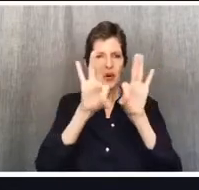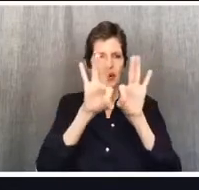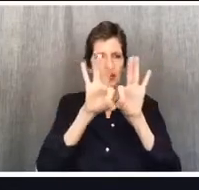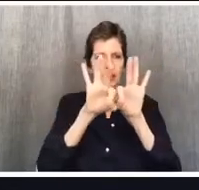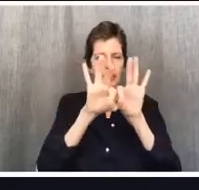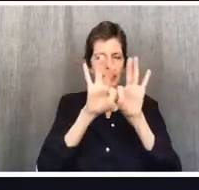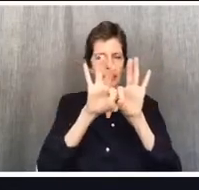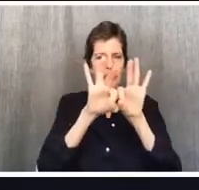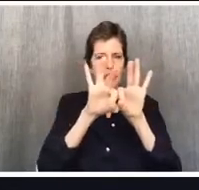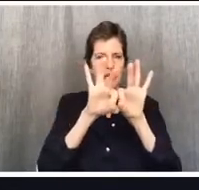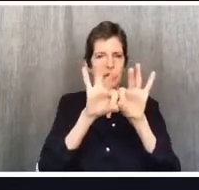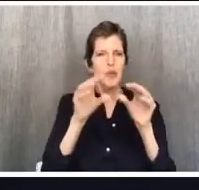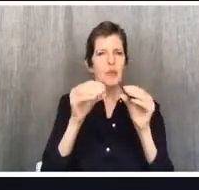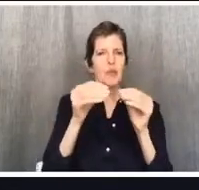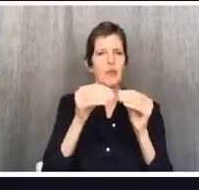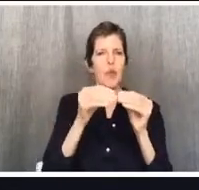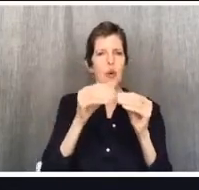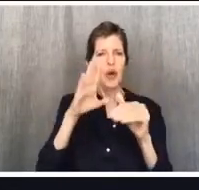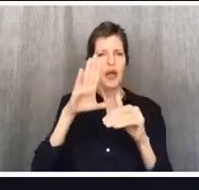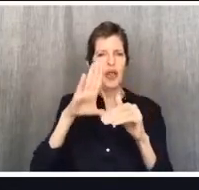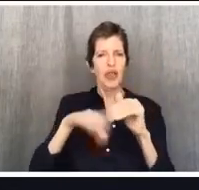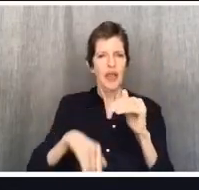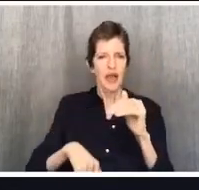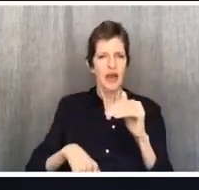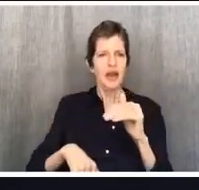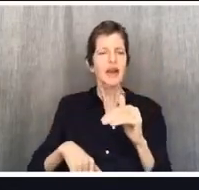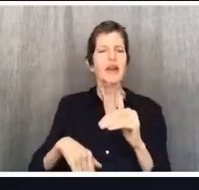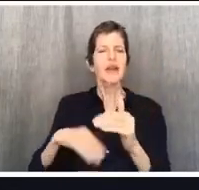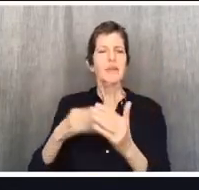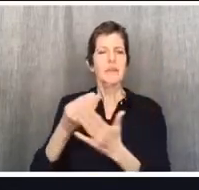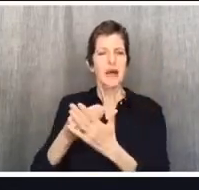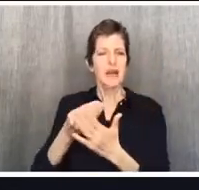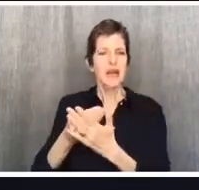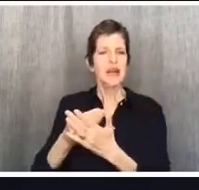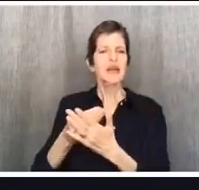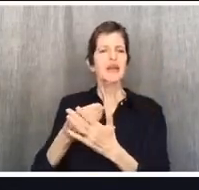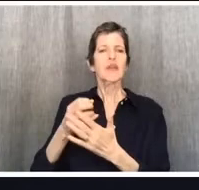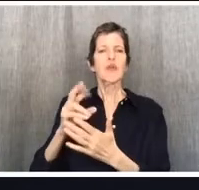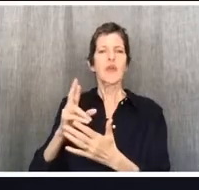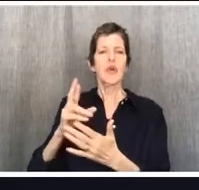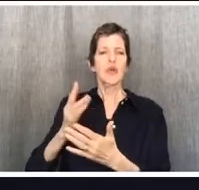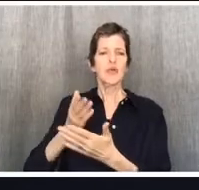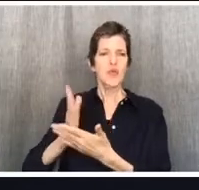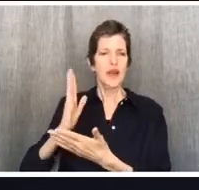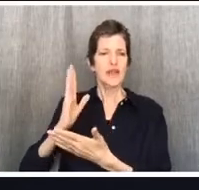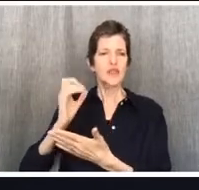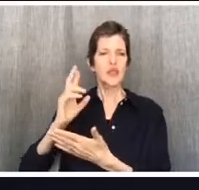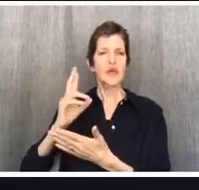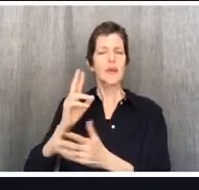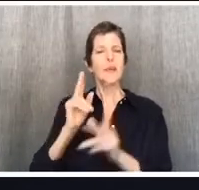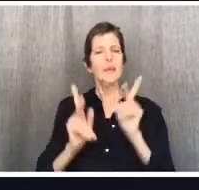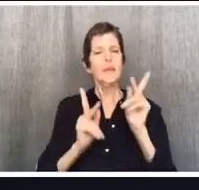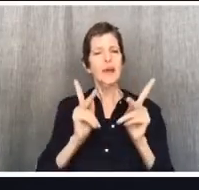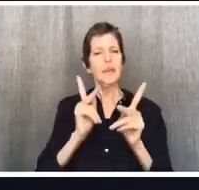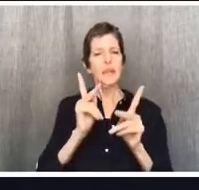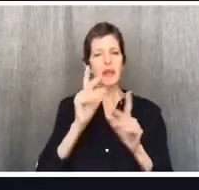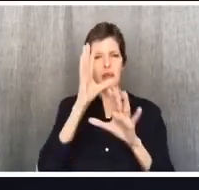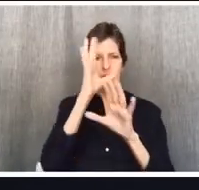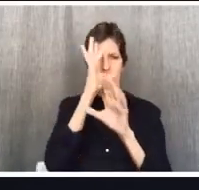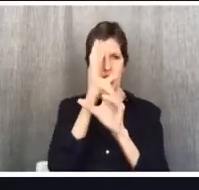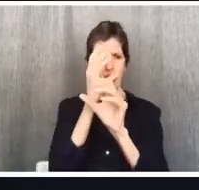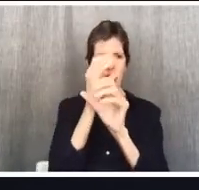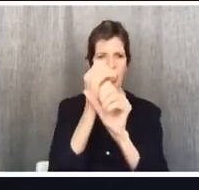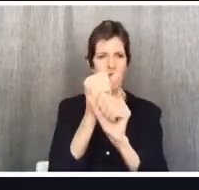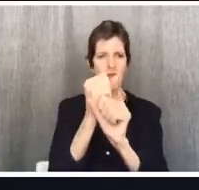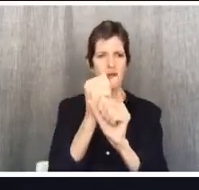People are attracted to devotion. People are attracted to devotion. Does